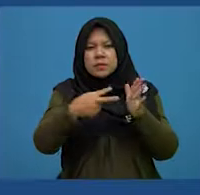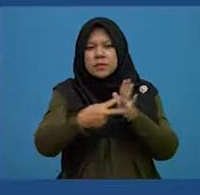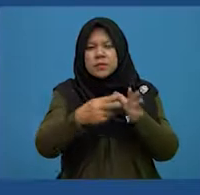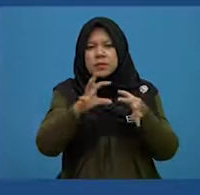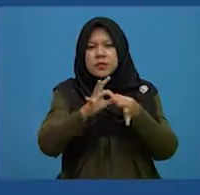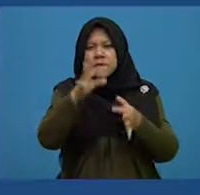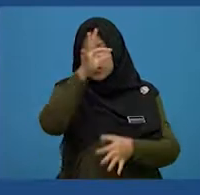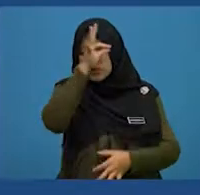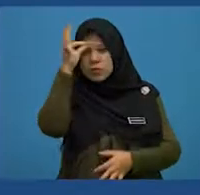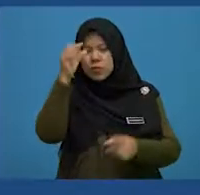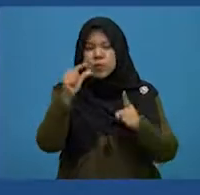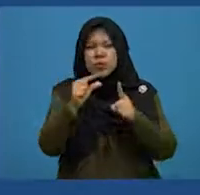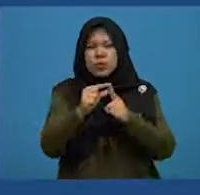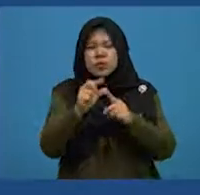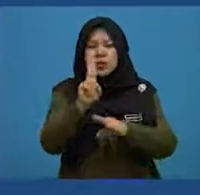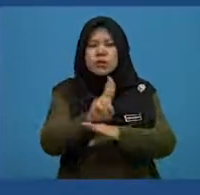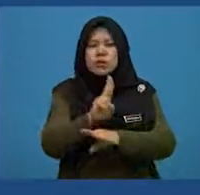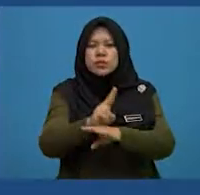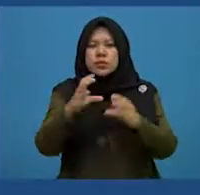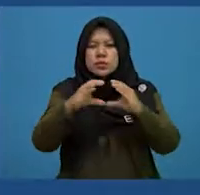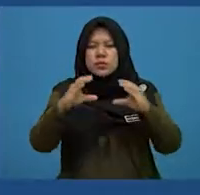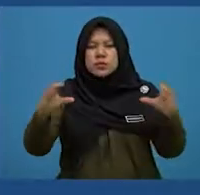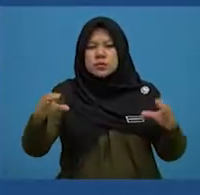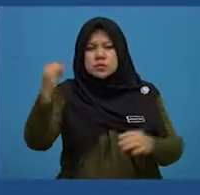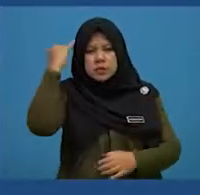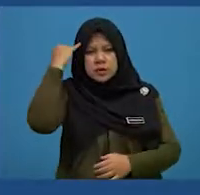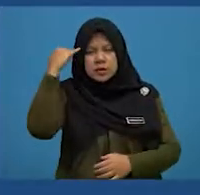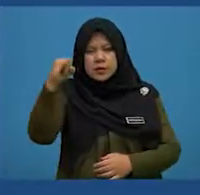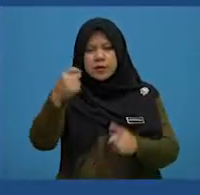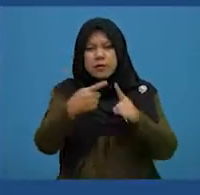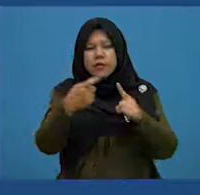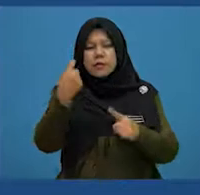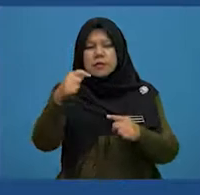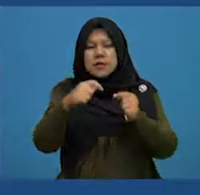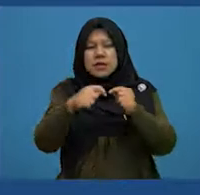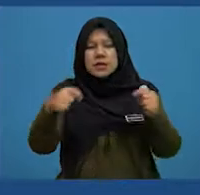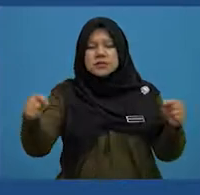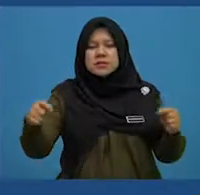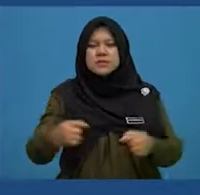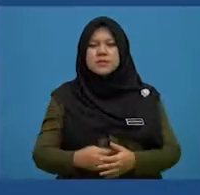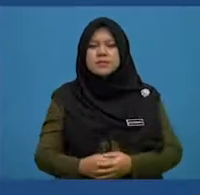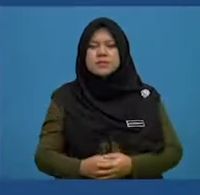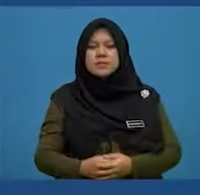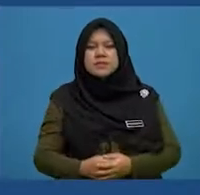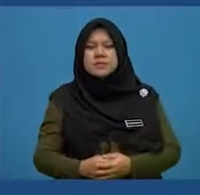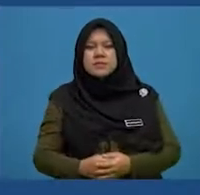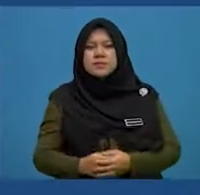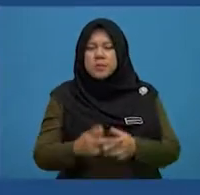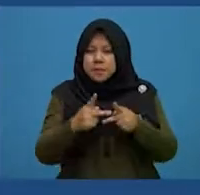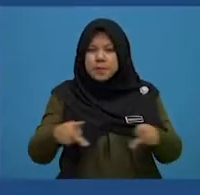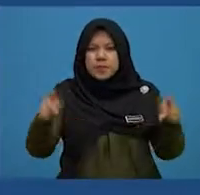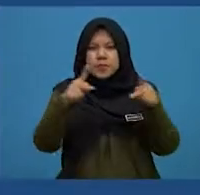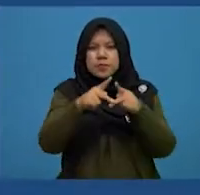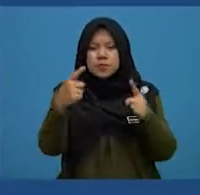unknown words using contextual clues from the text. Tip is important